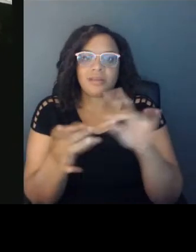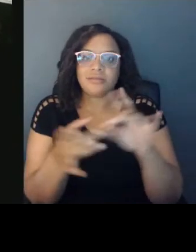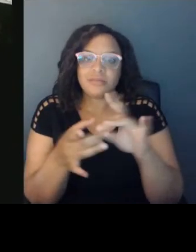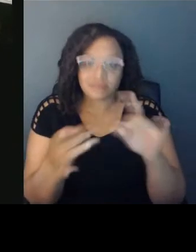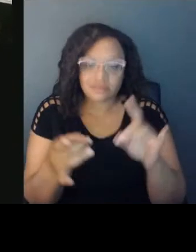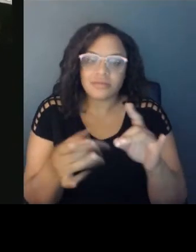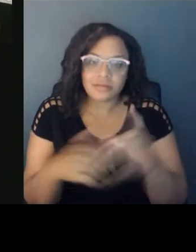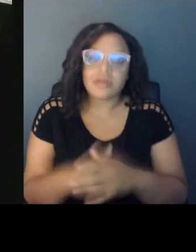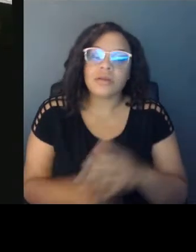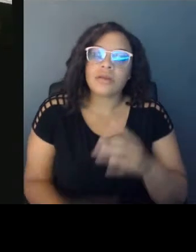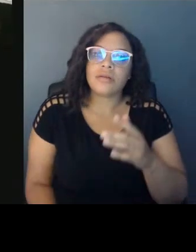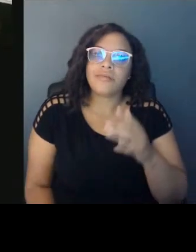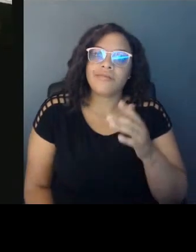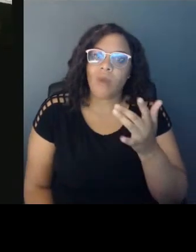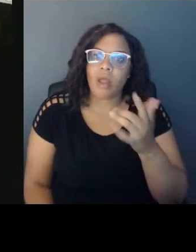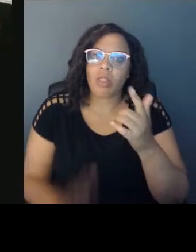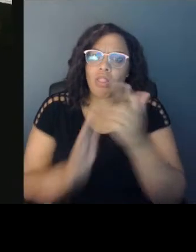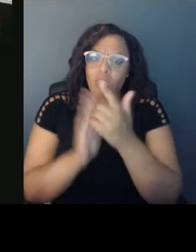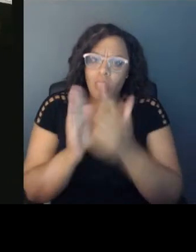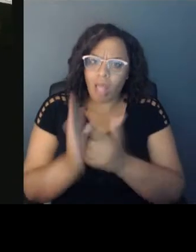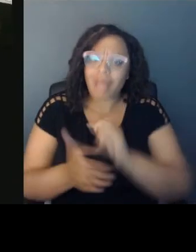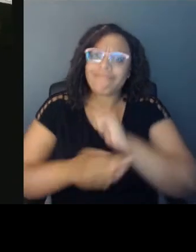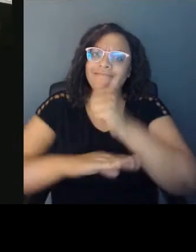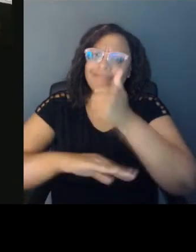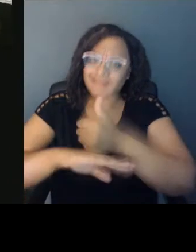privilege and protect the status quo.